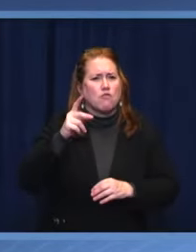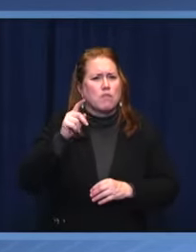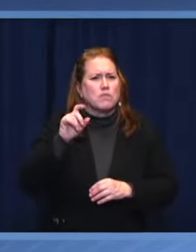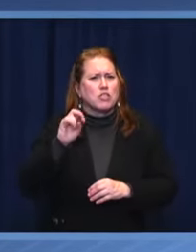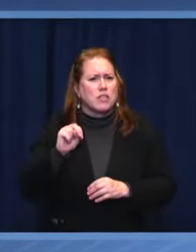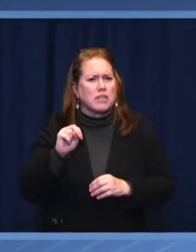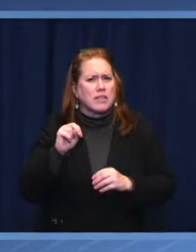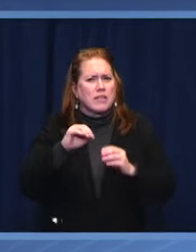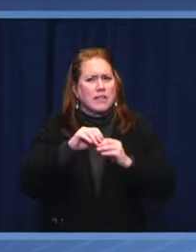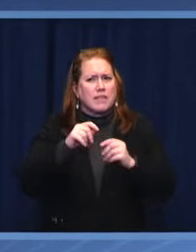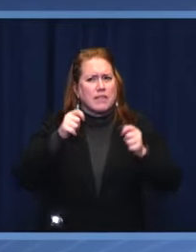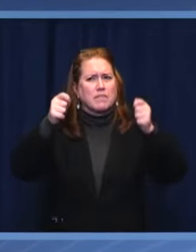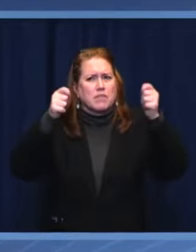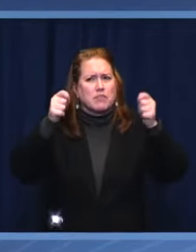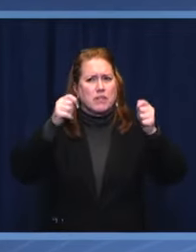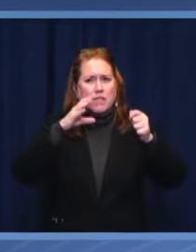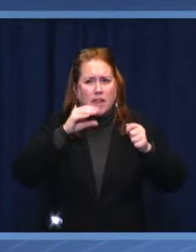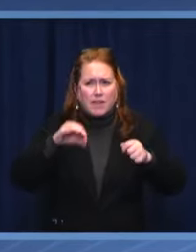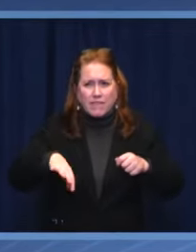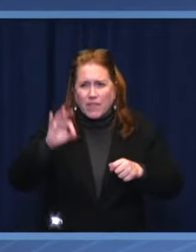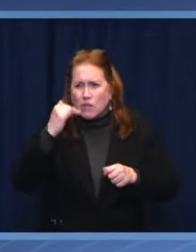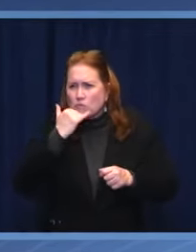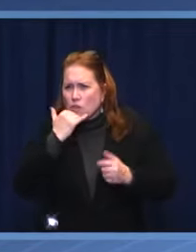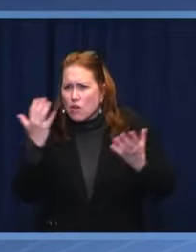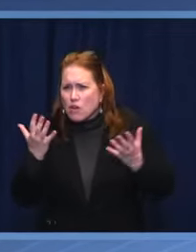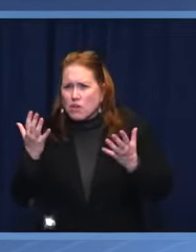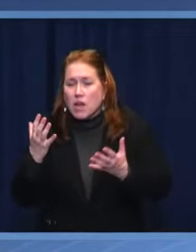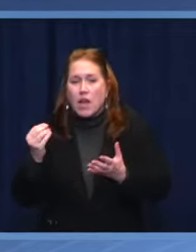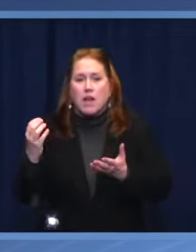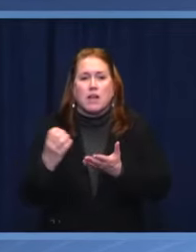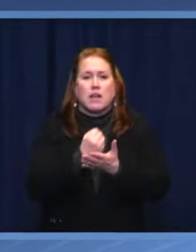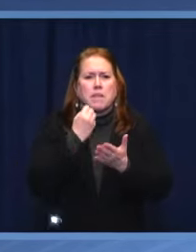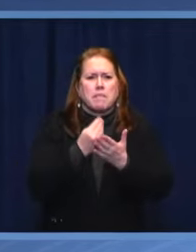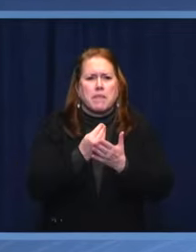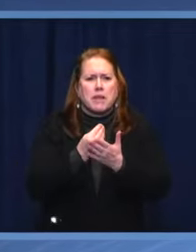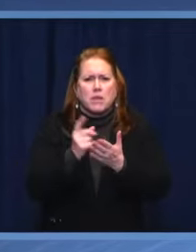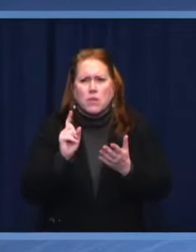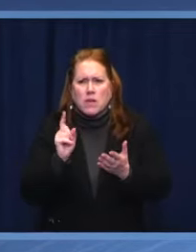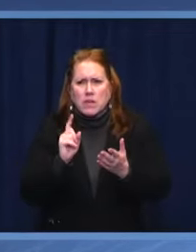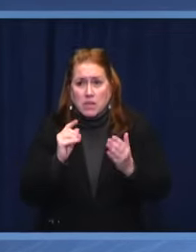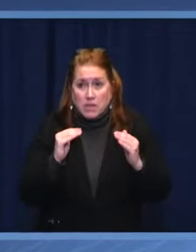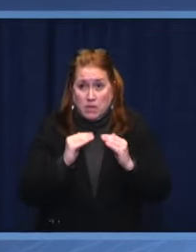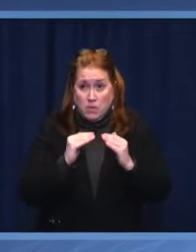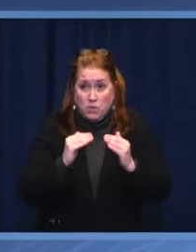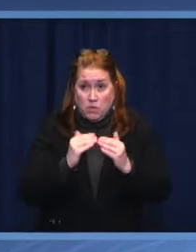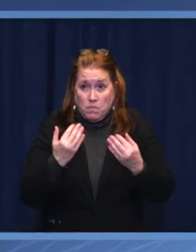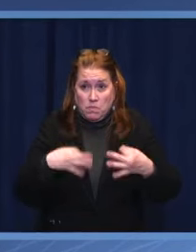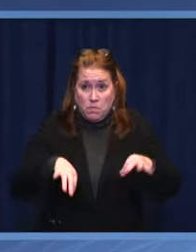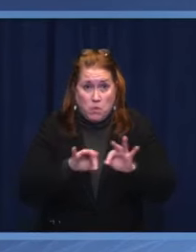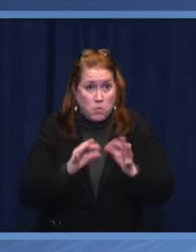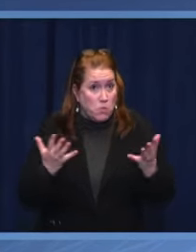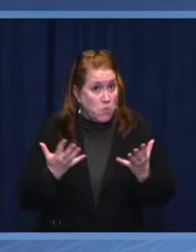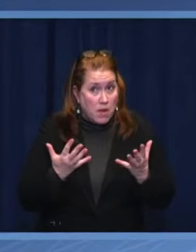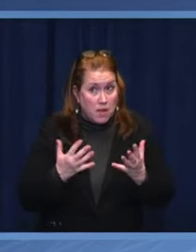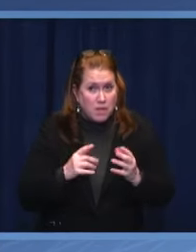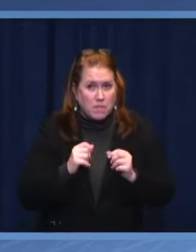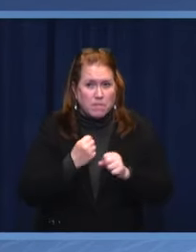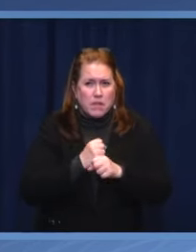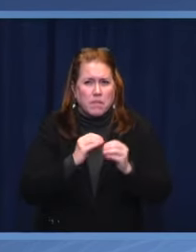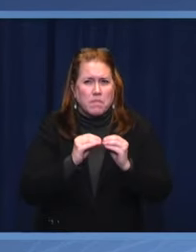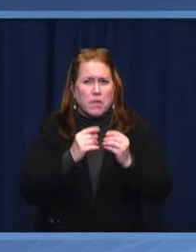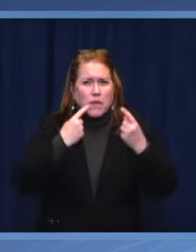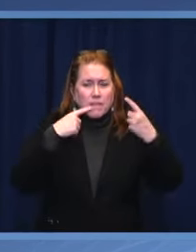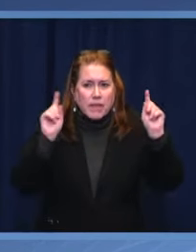illicitly acquired assets. Equally important, we need to work together more effectively to counter